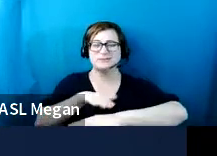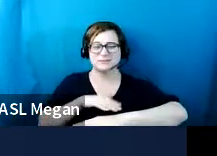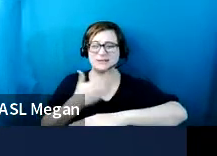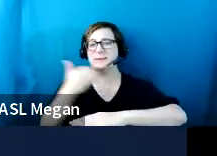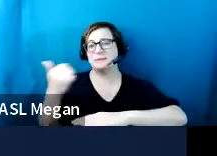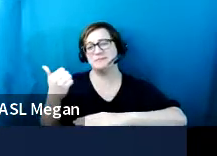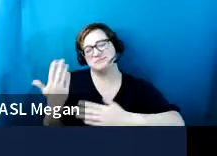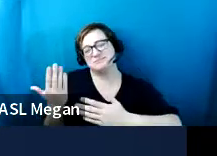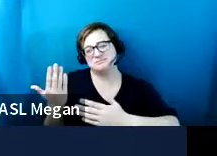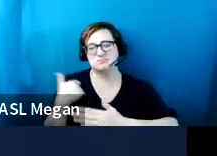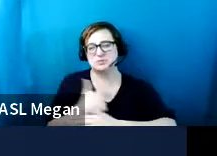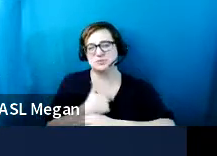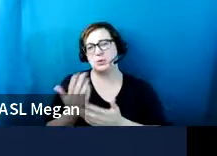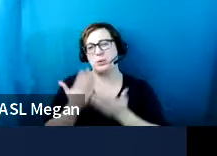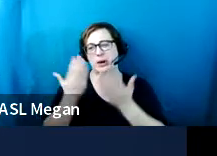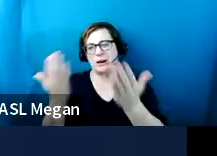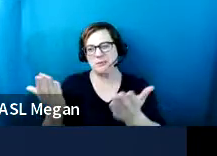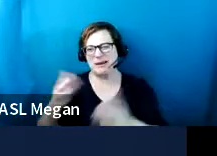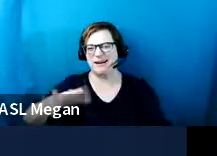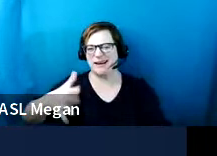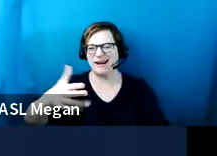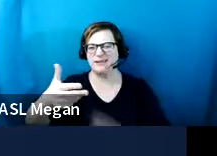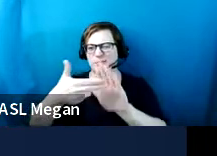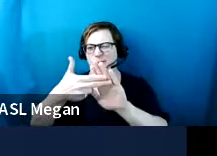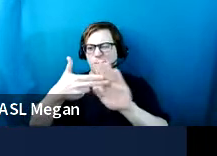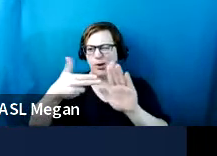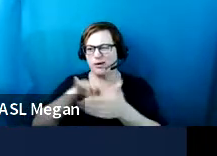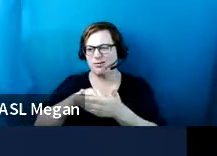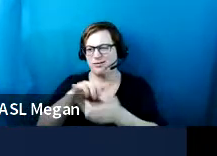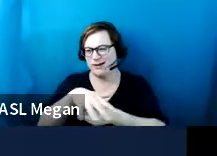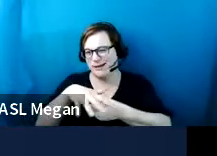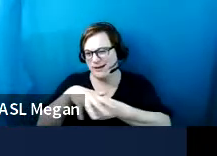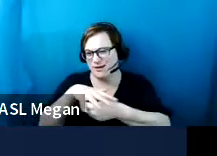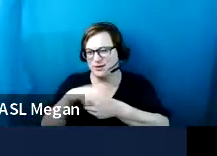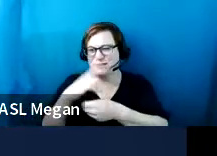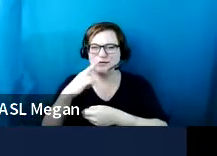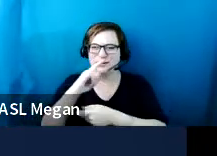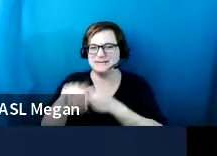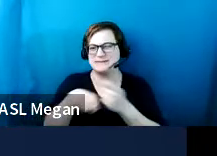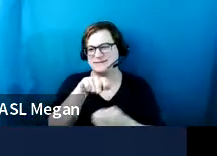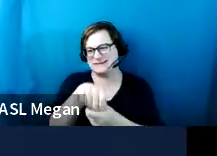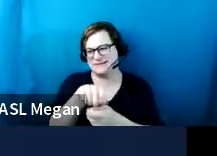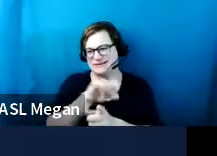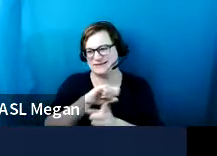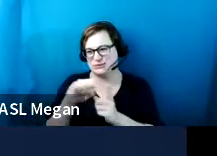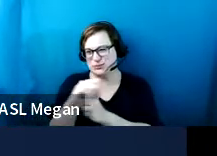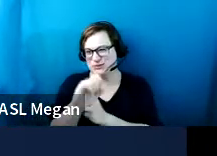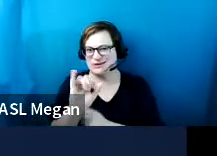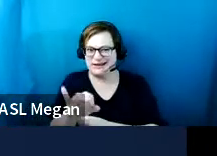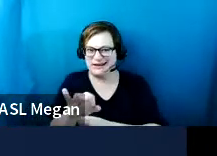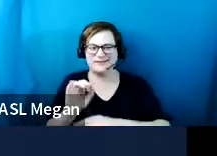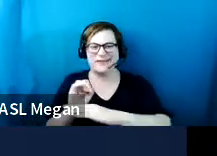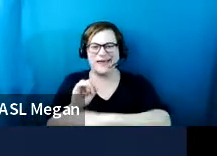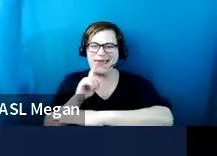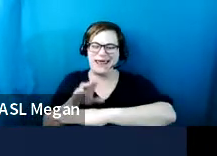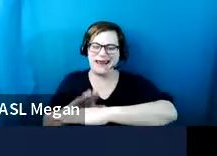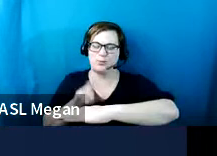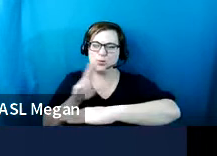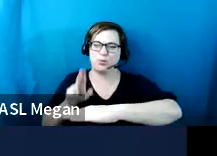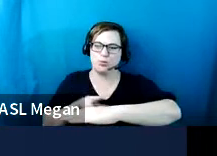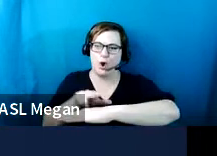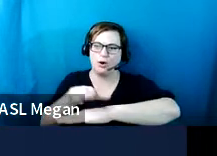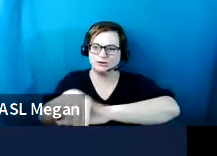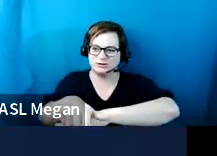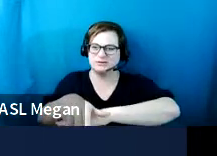recommended that you kind of mark that accessible route for that specific situation. If the route like crosses a driveway